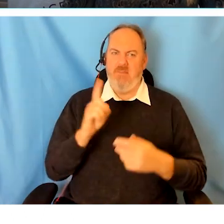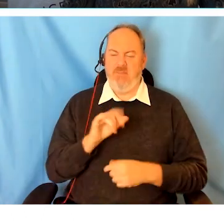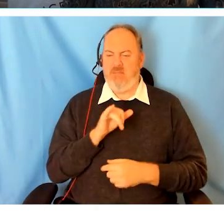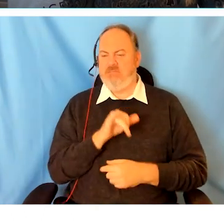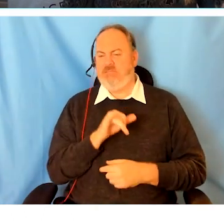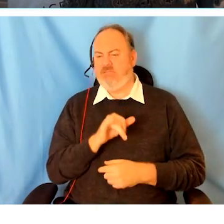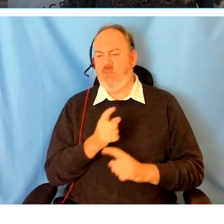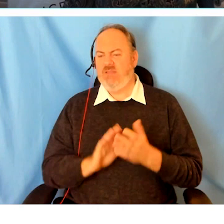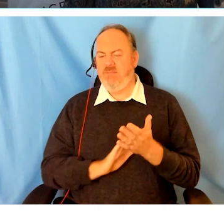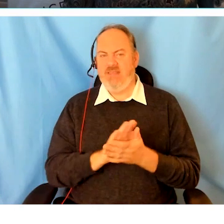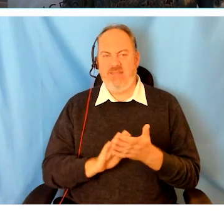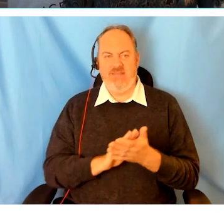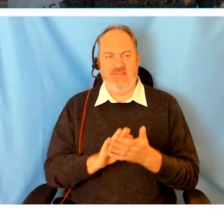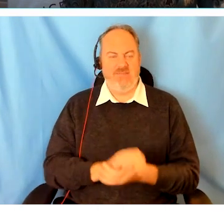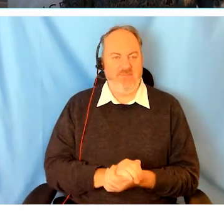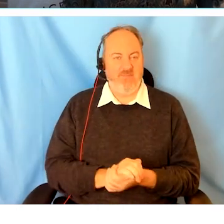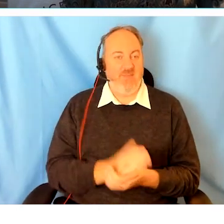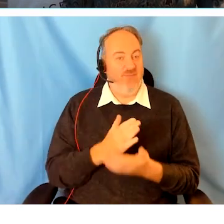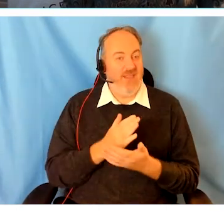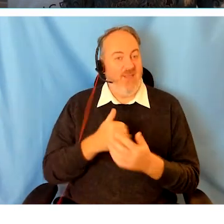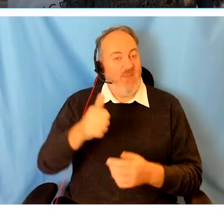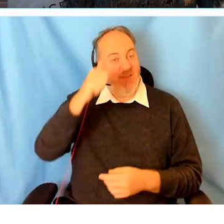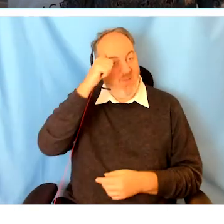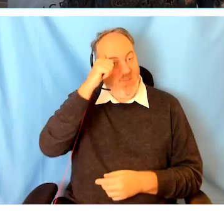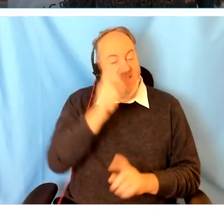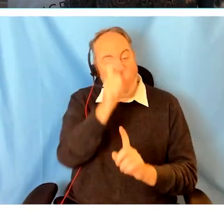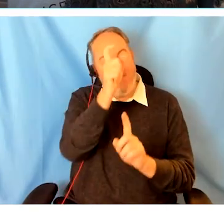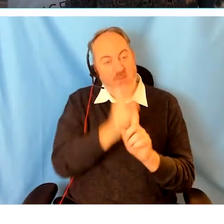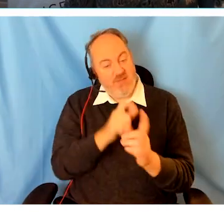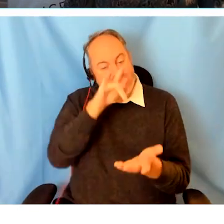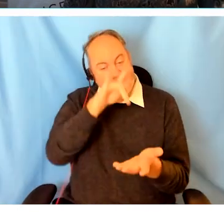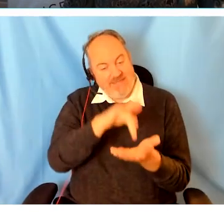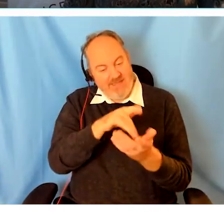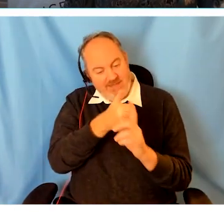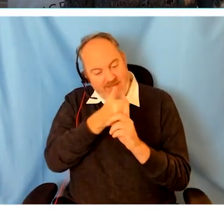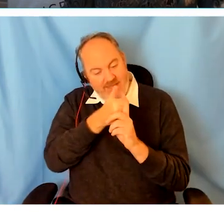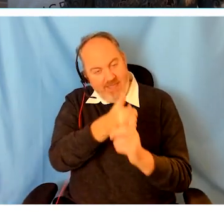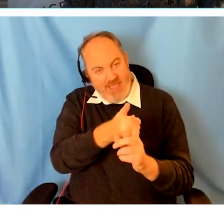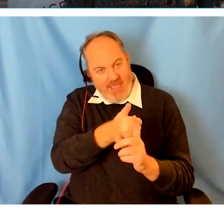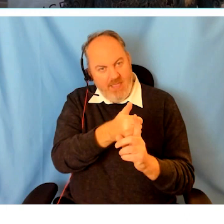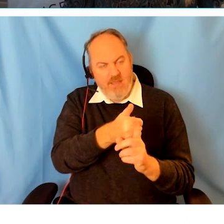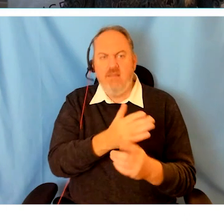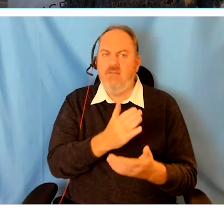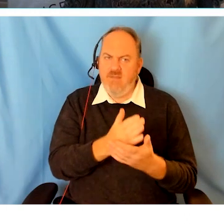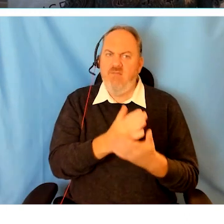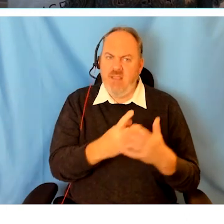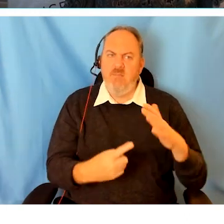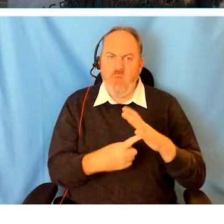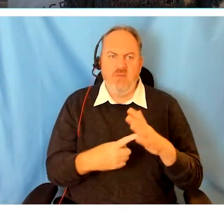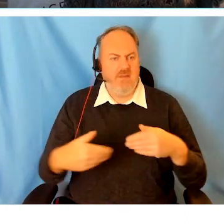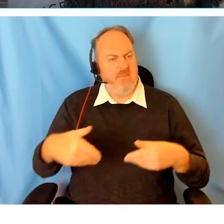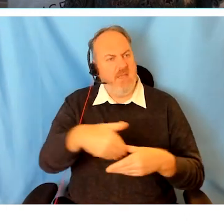And all this in a landscape where person-centred care has been such a strong theme in the challenge to